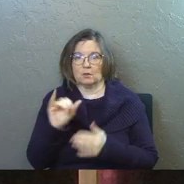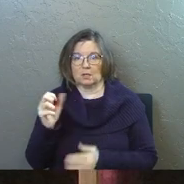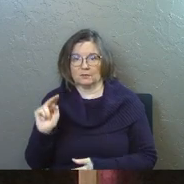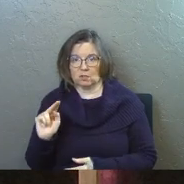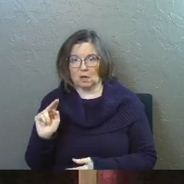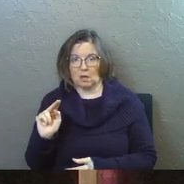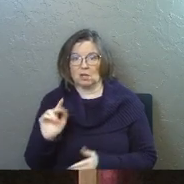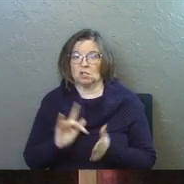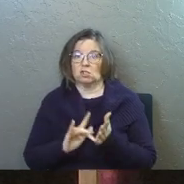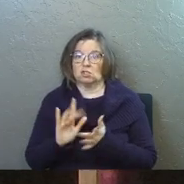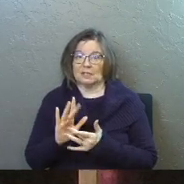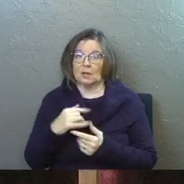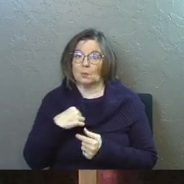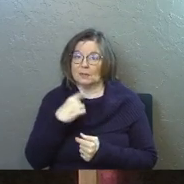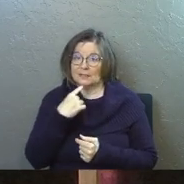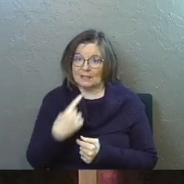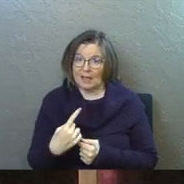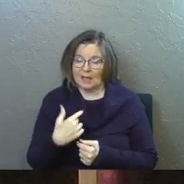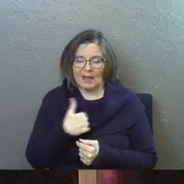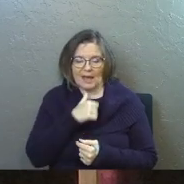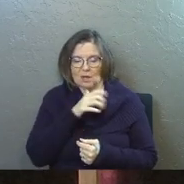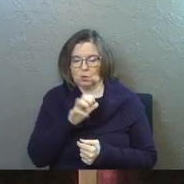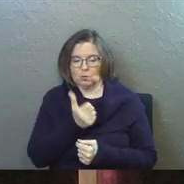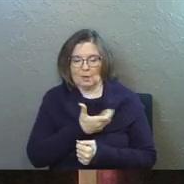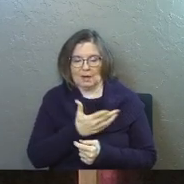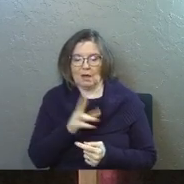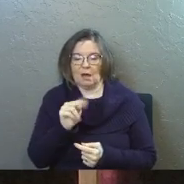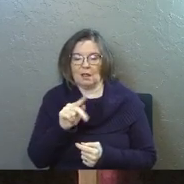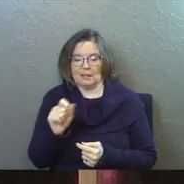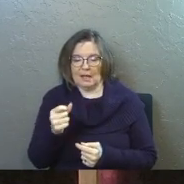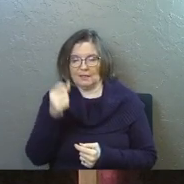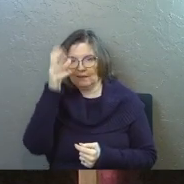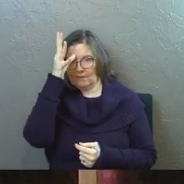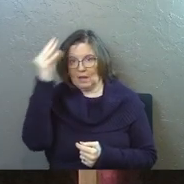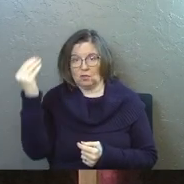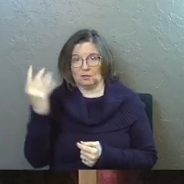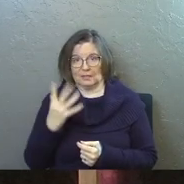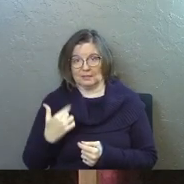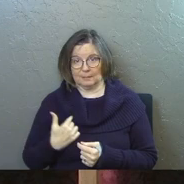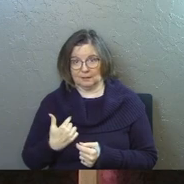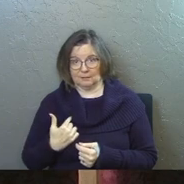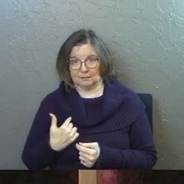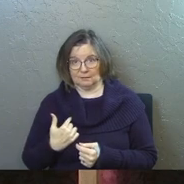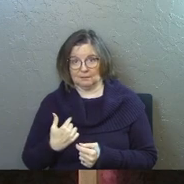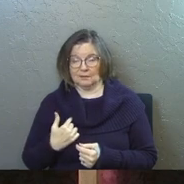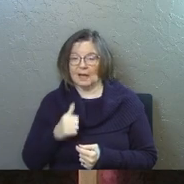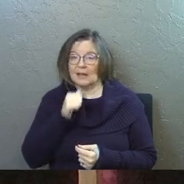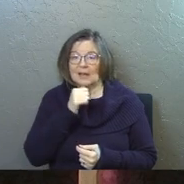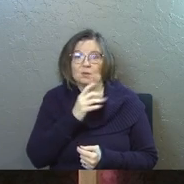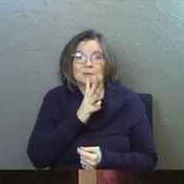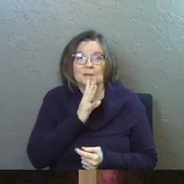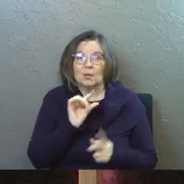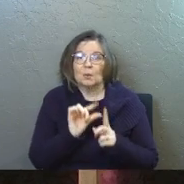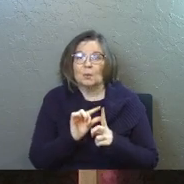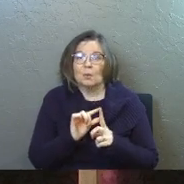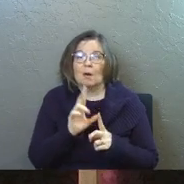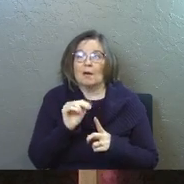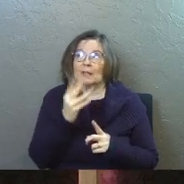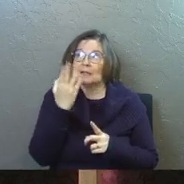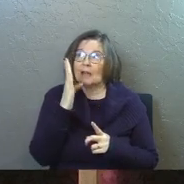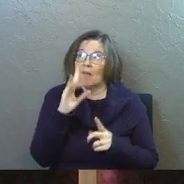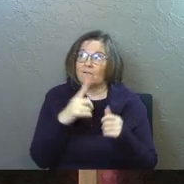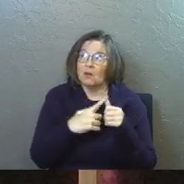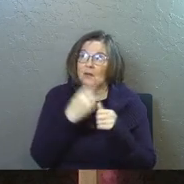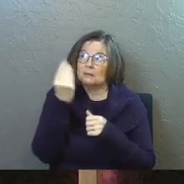John, Jesus would say, I don't do anything unless the father tells me to do it. And I don't speak any words unless